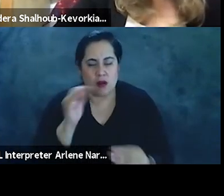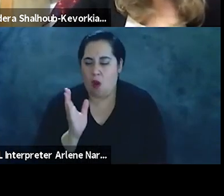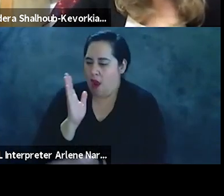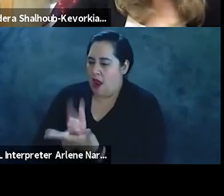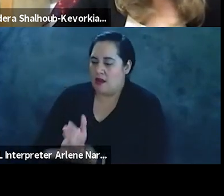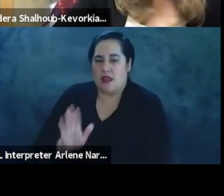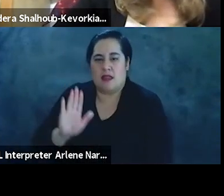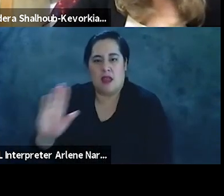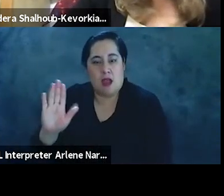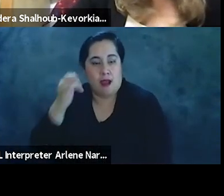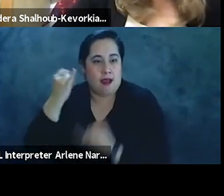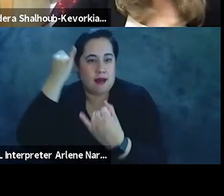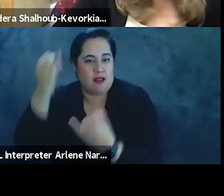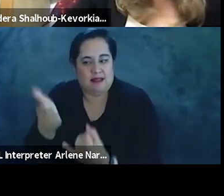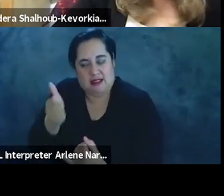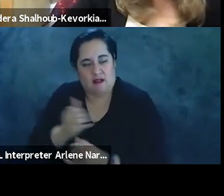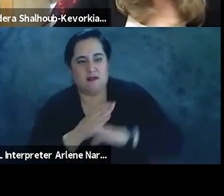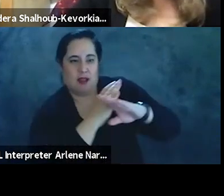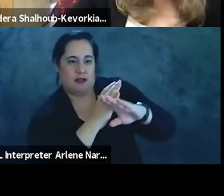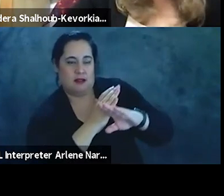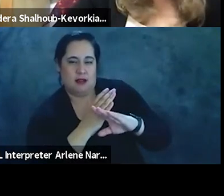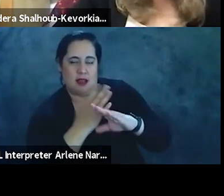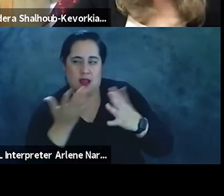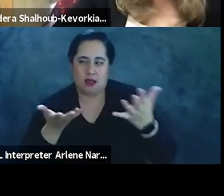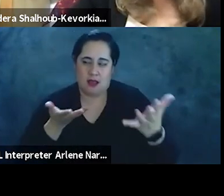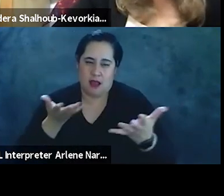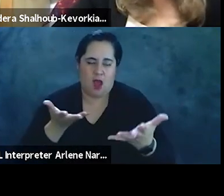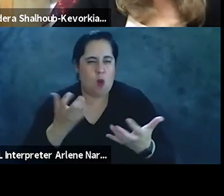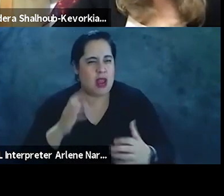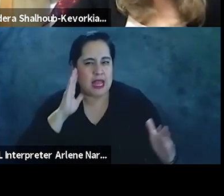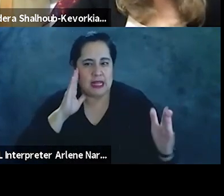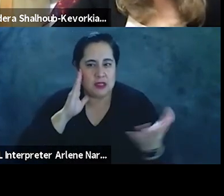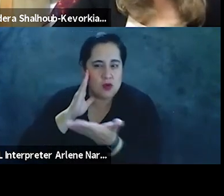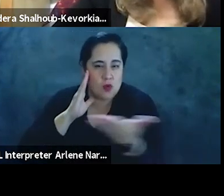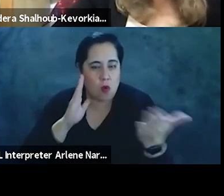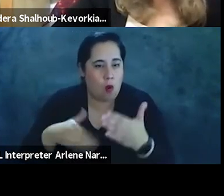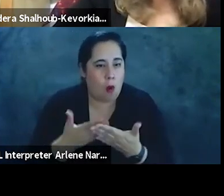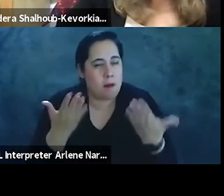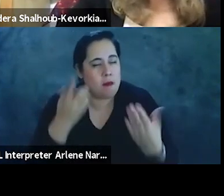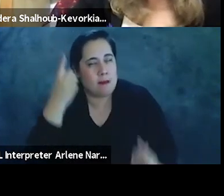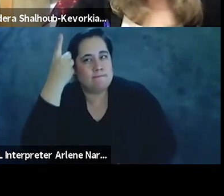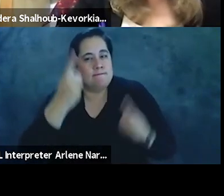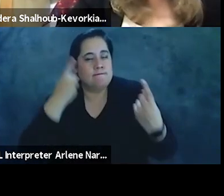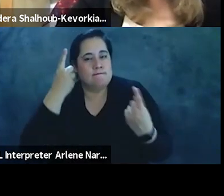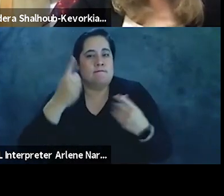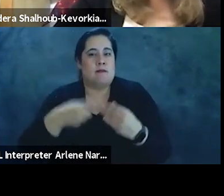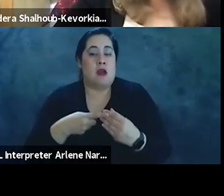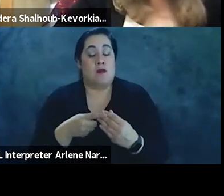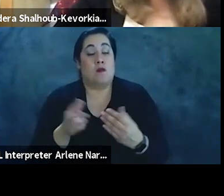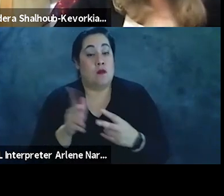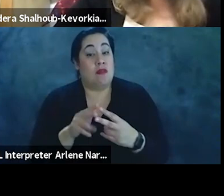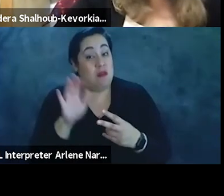of their idea of self-defense. So I'd like to hear you all maybe reflect on whether